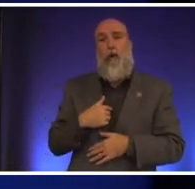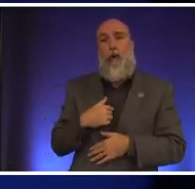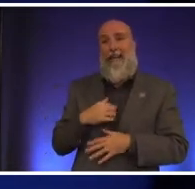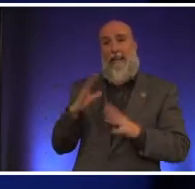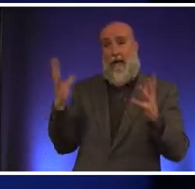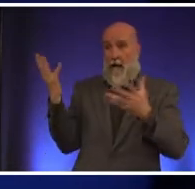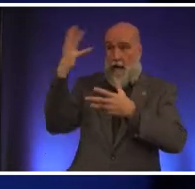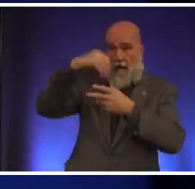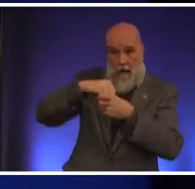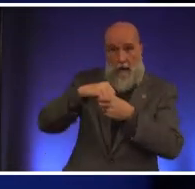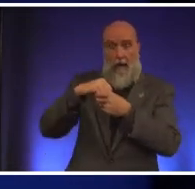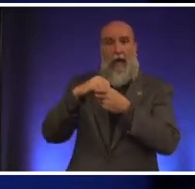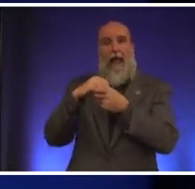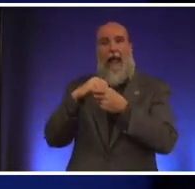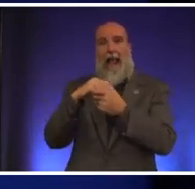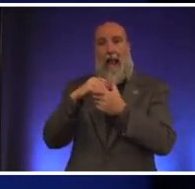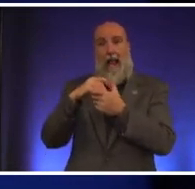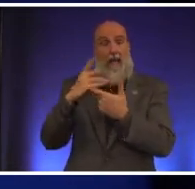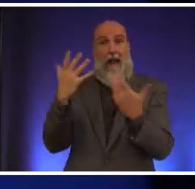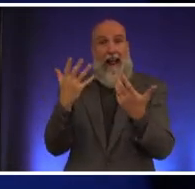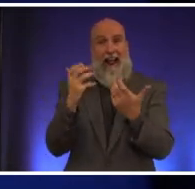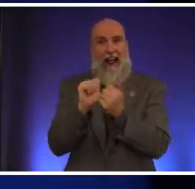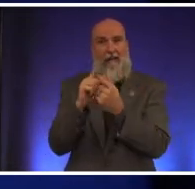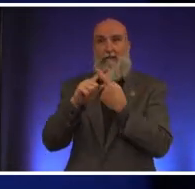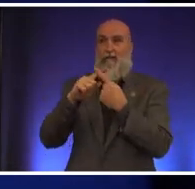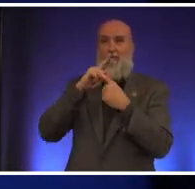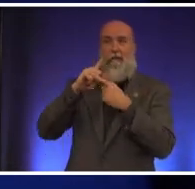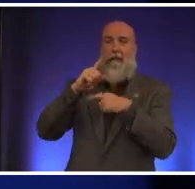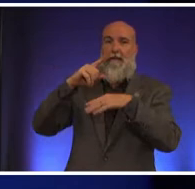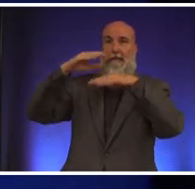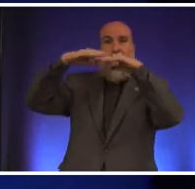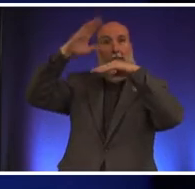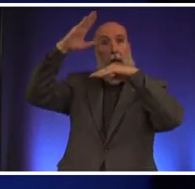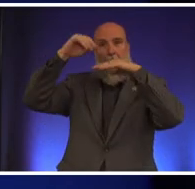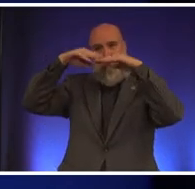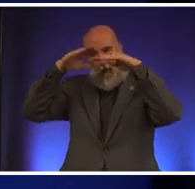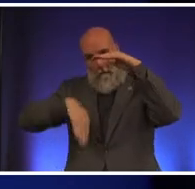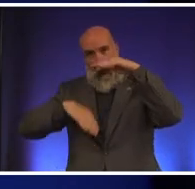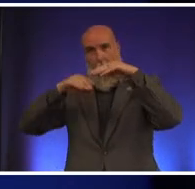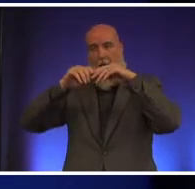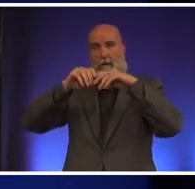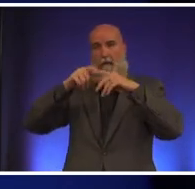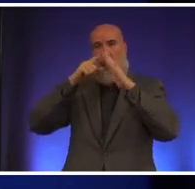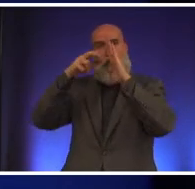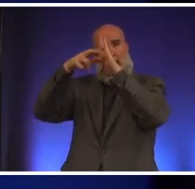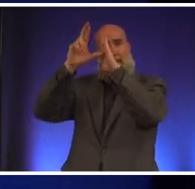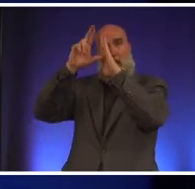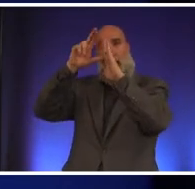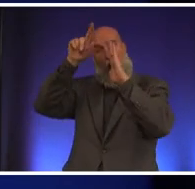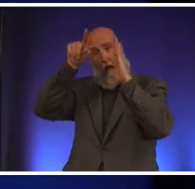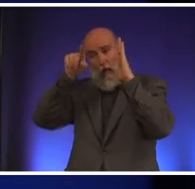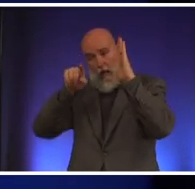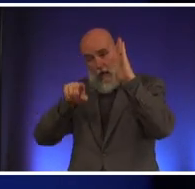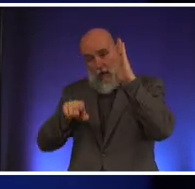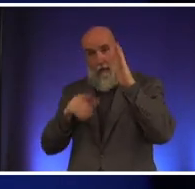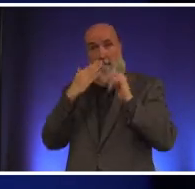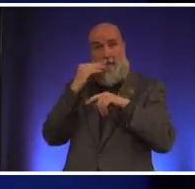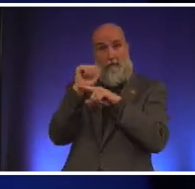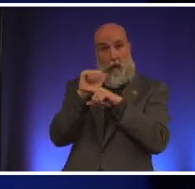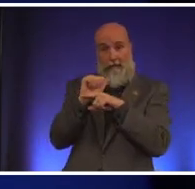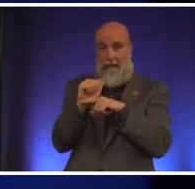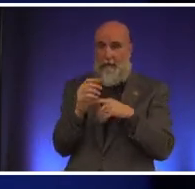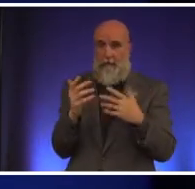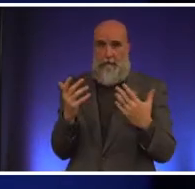together and make it better and the way to do that is by a top to bottom uh quick review of it best practices and